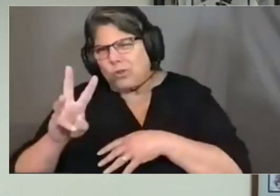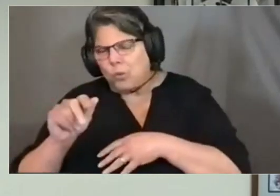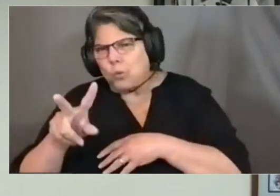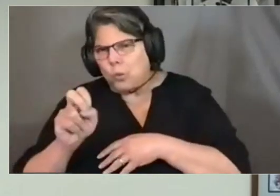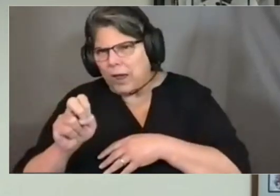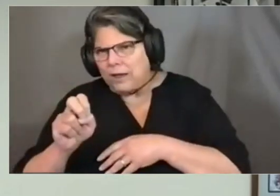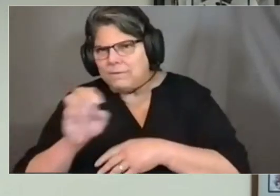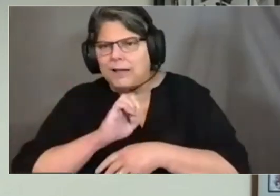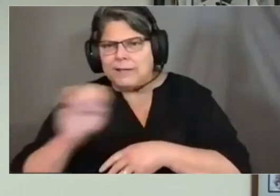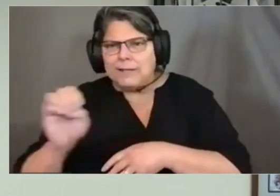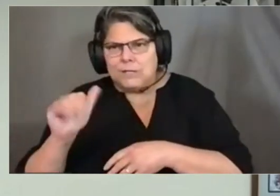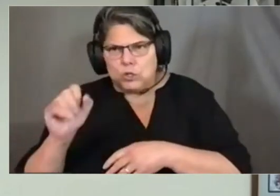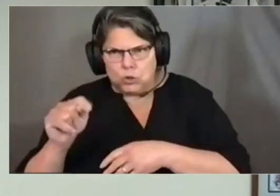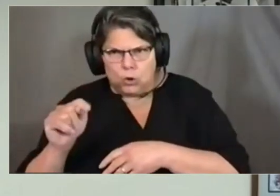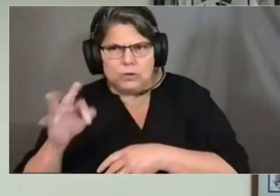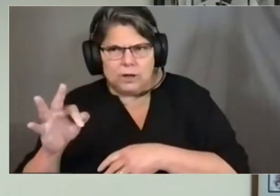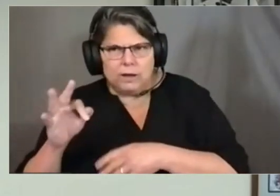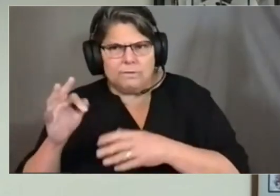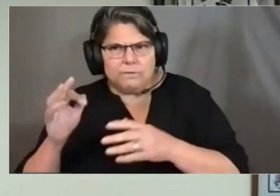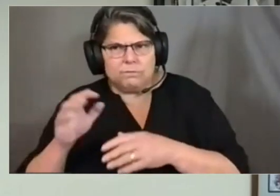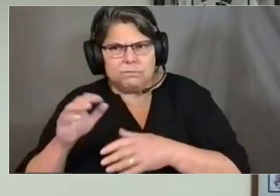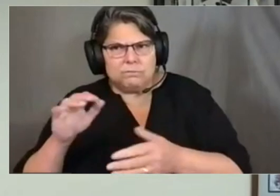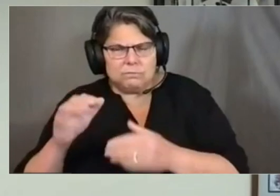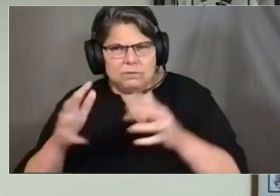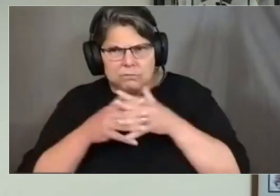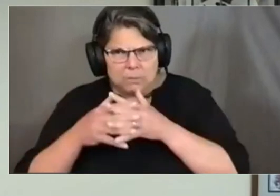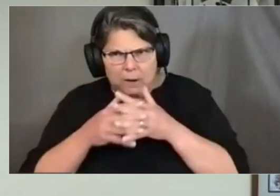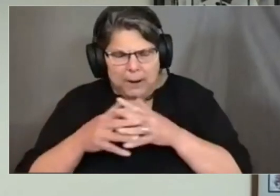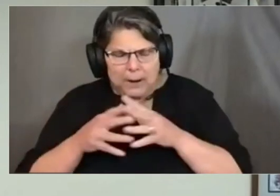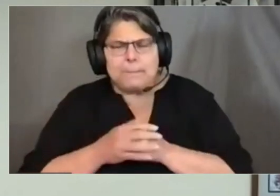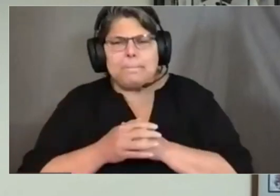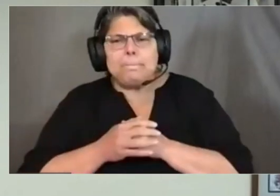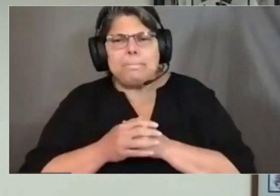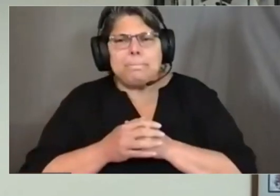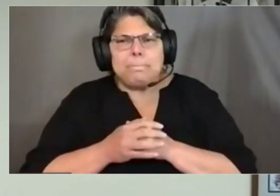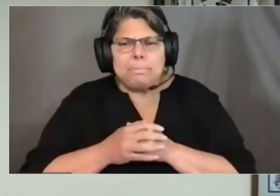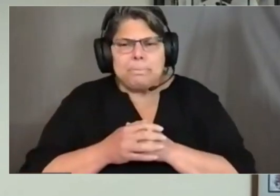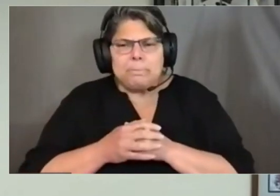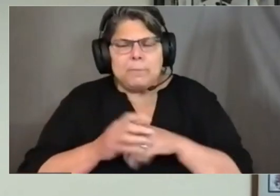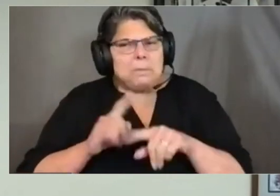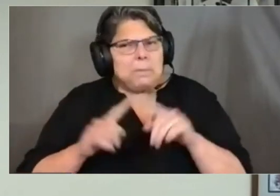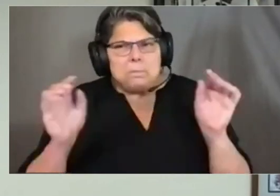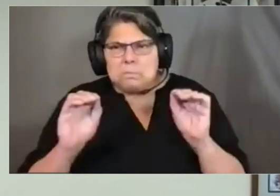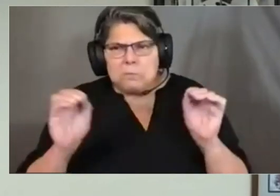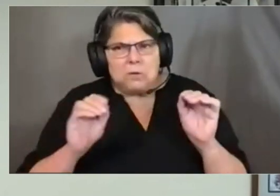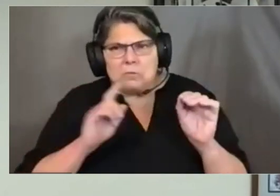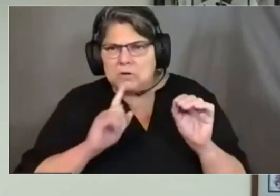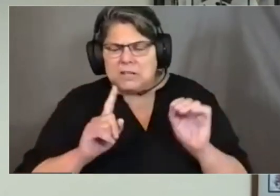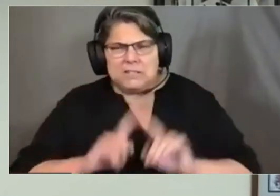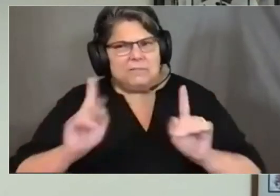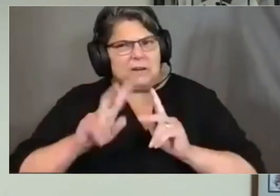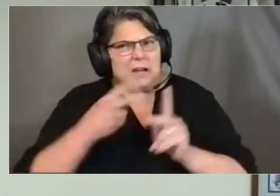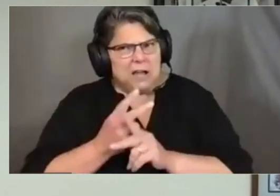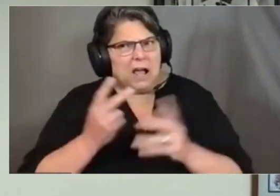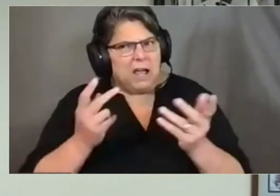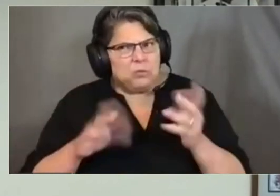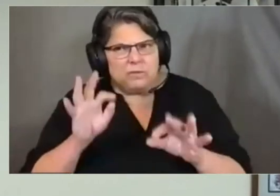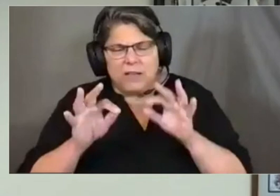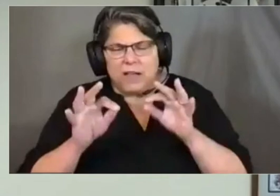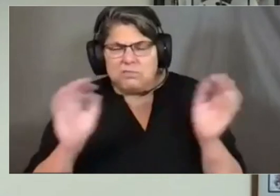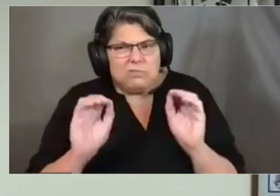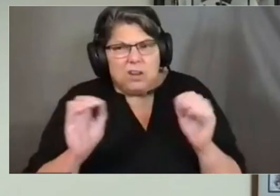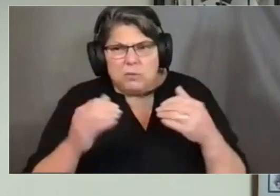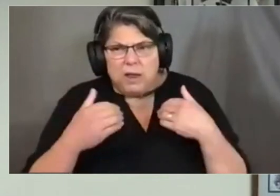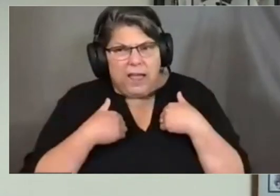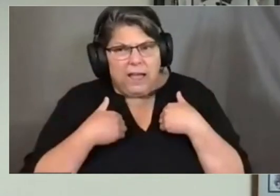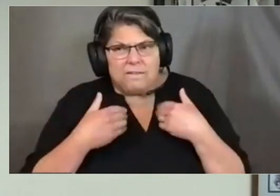Coast. No more variants of concern or interest were found, but none were present in the tests done